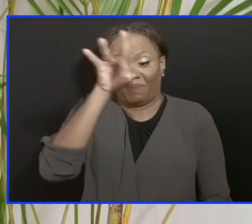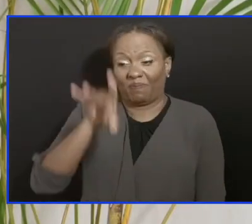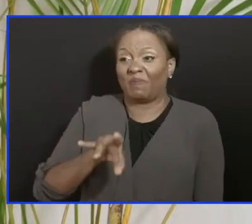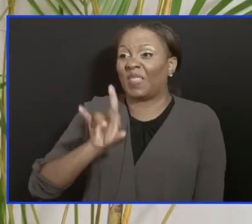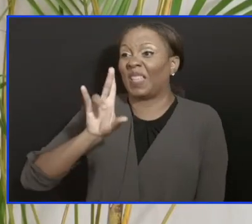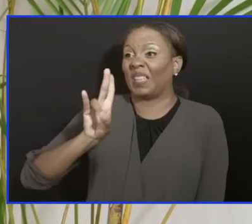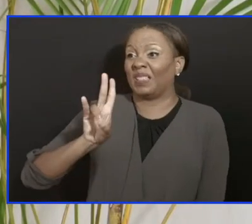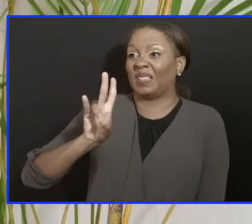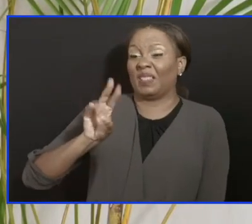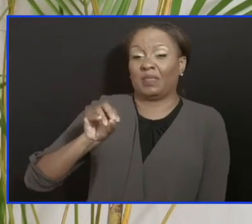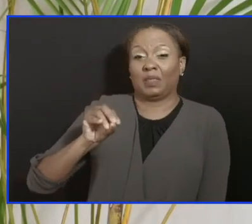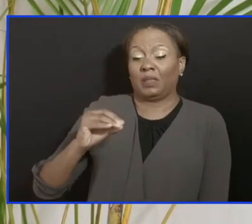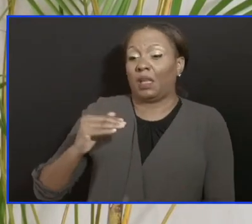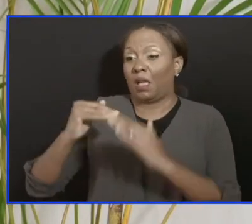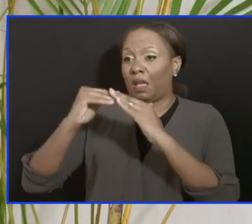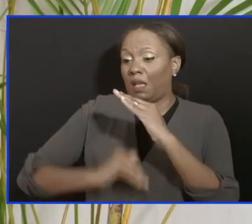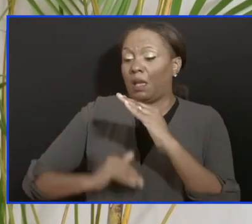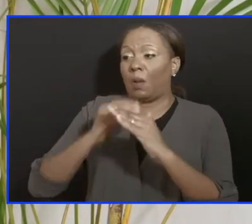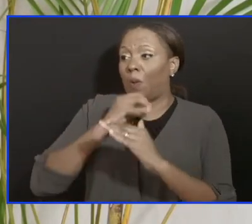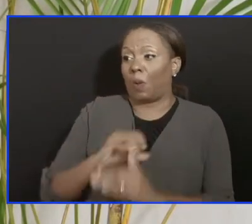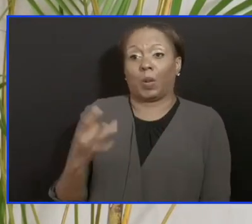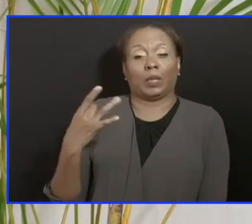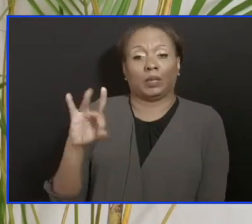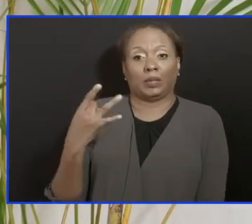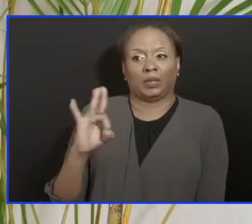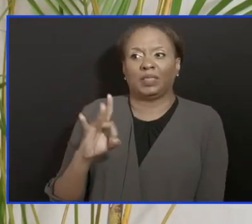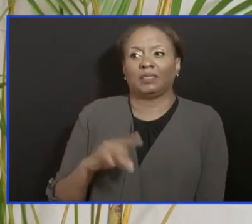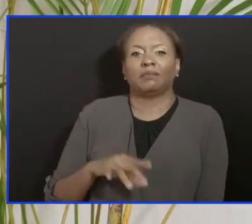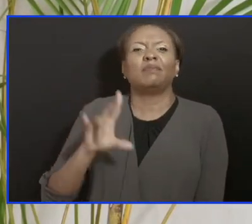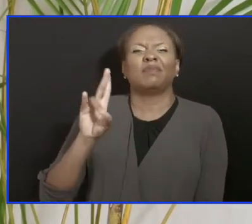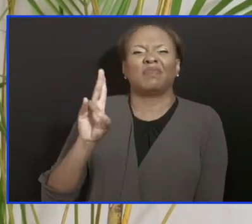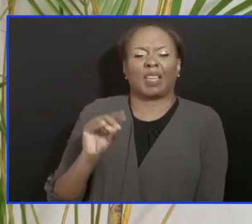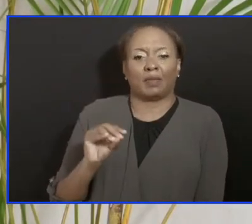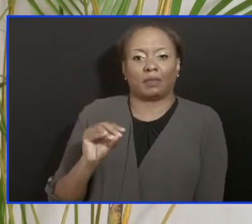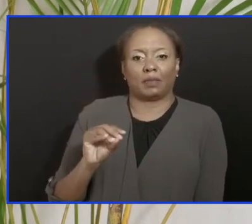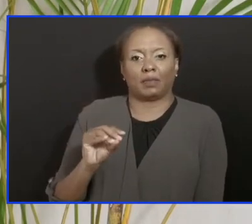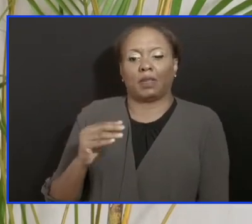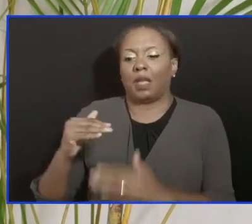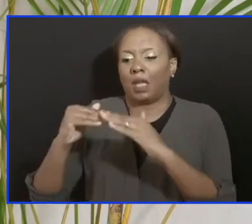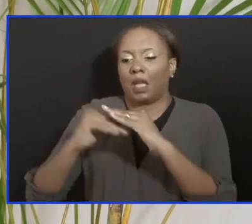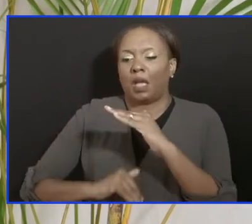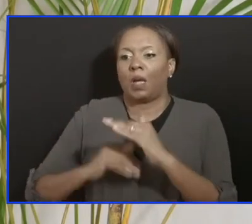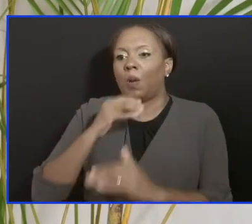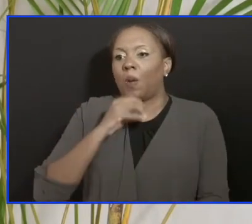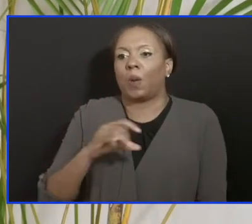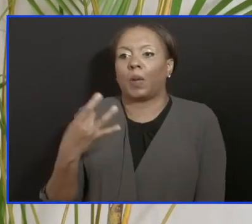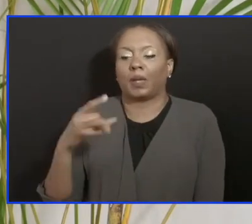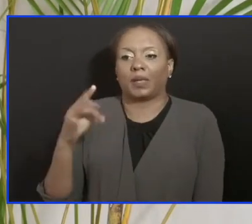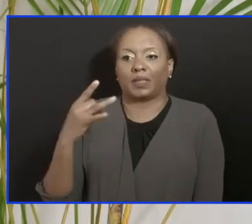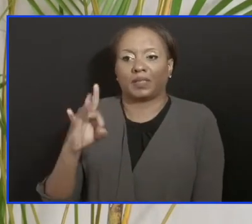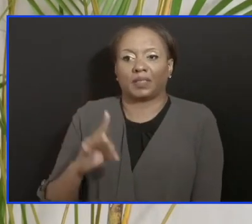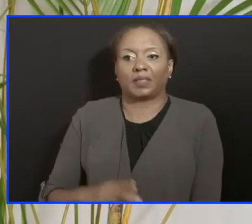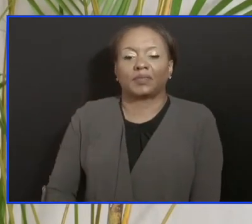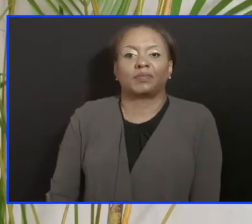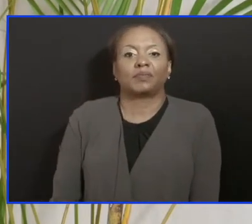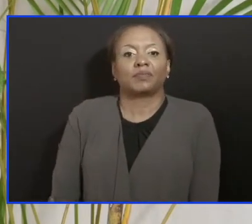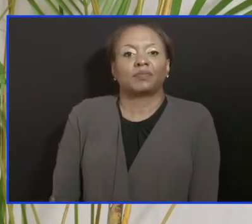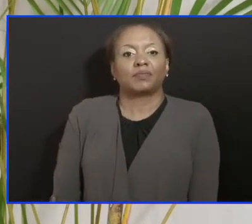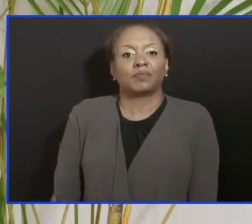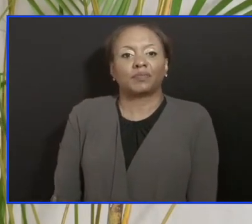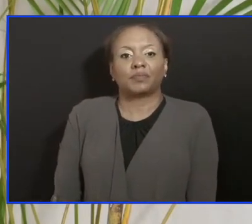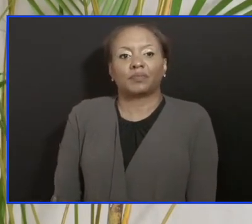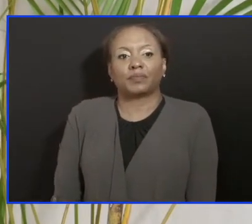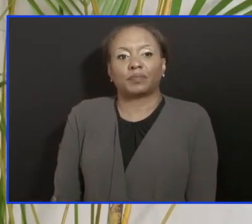the age of 18. 70 under the age of 18. And I start with this because,